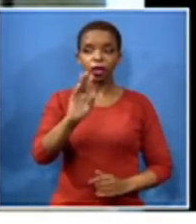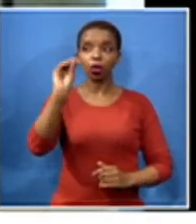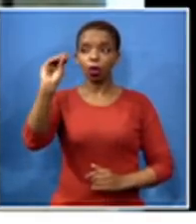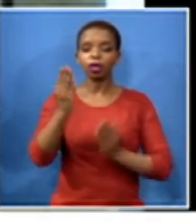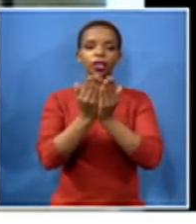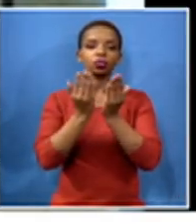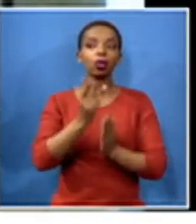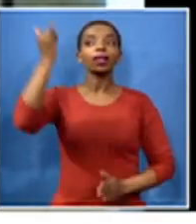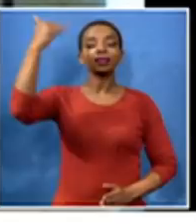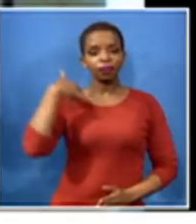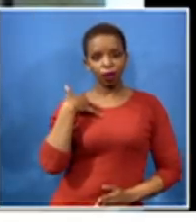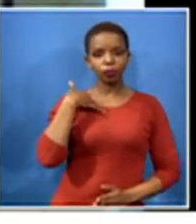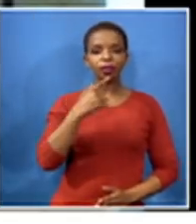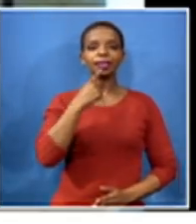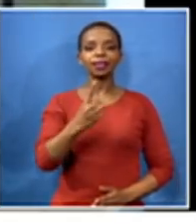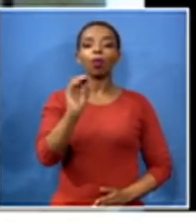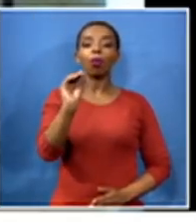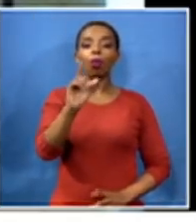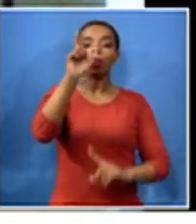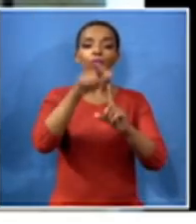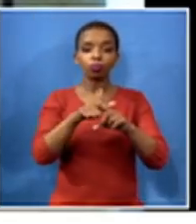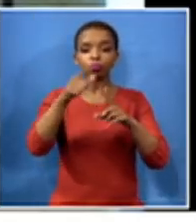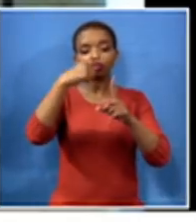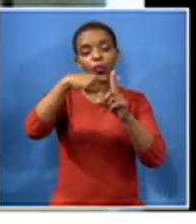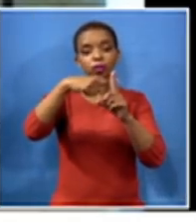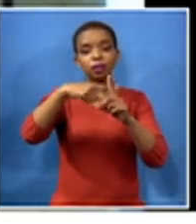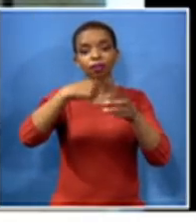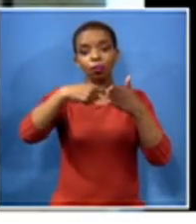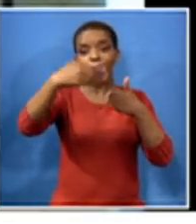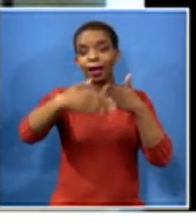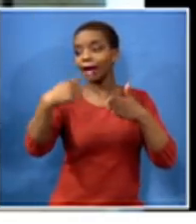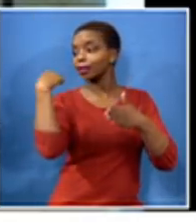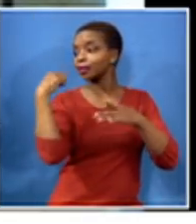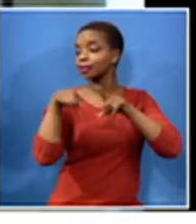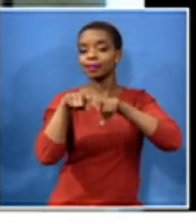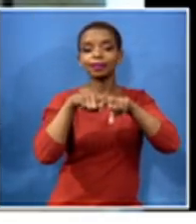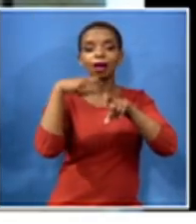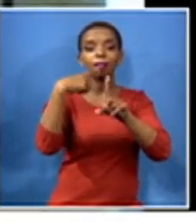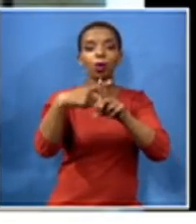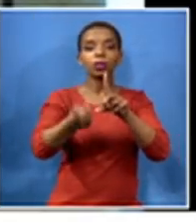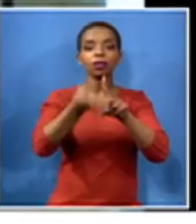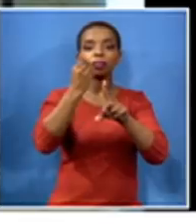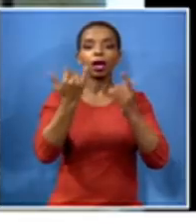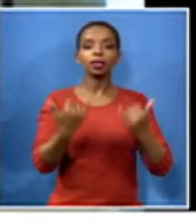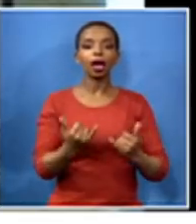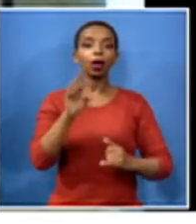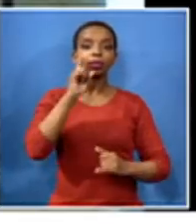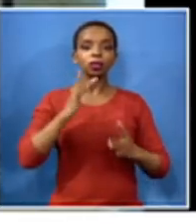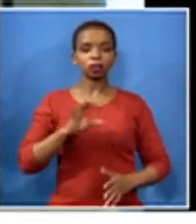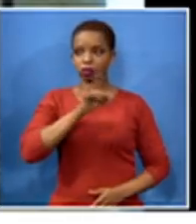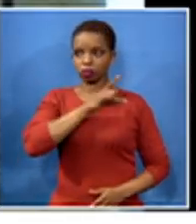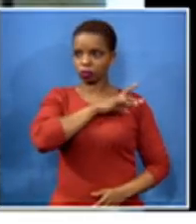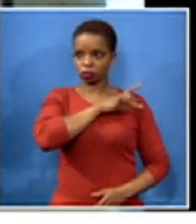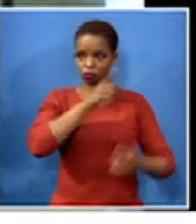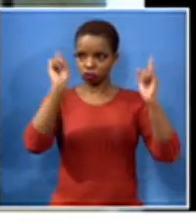this morning where somebody tested positive over the weekend and the the teachers are terrified of of going to school and